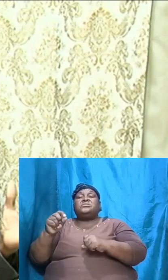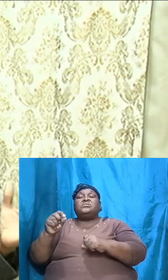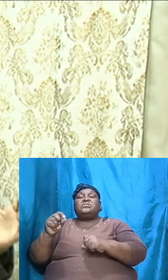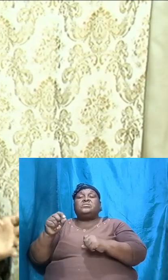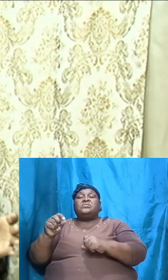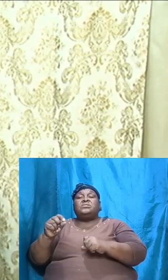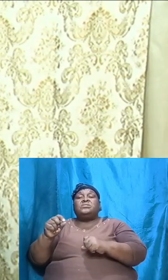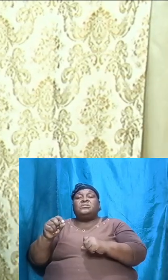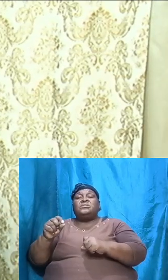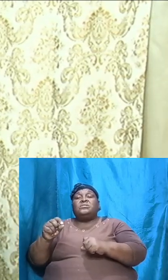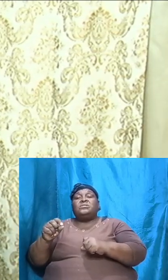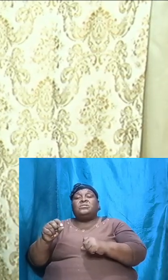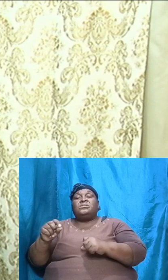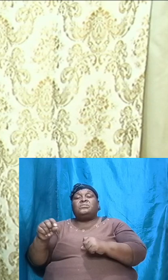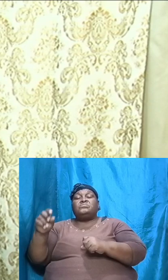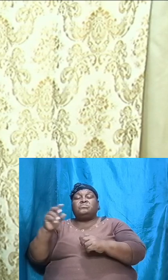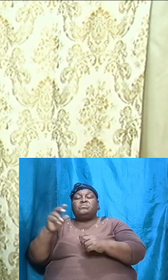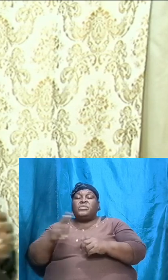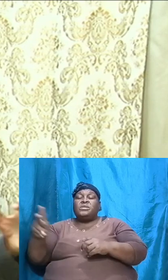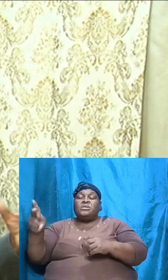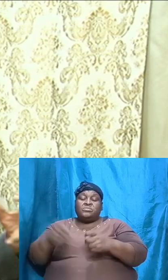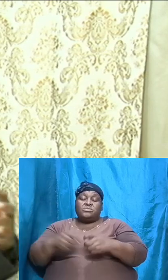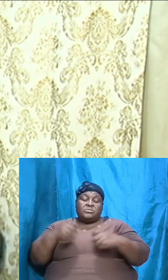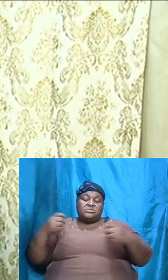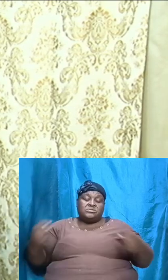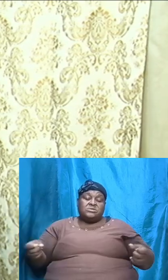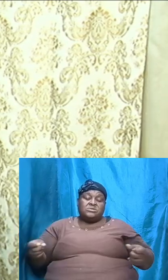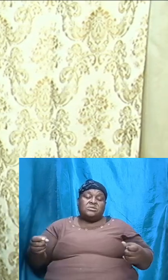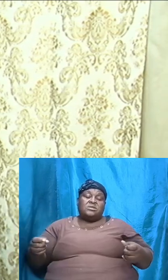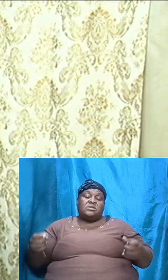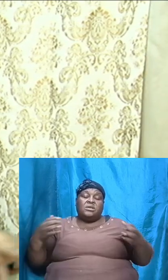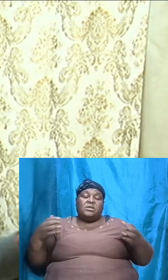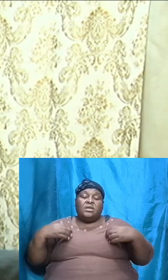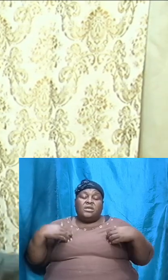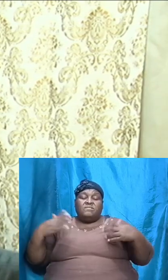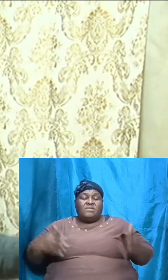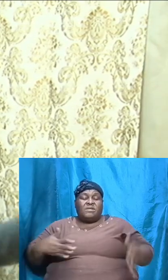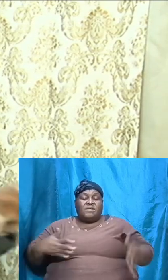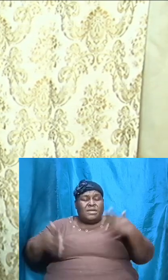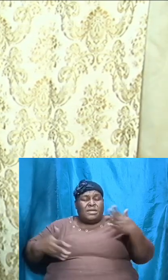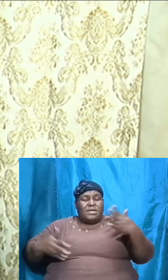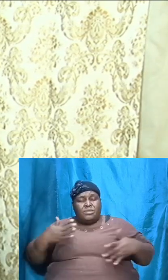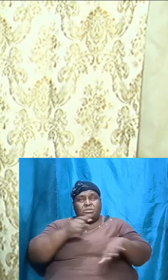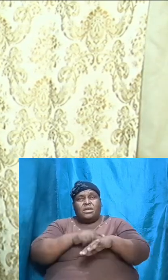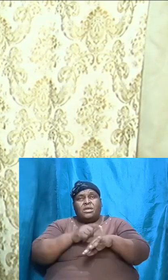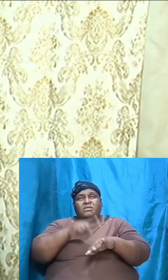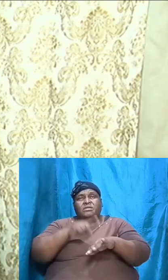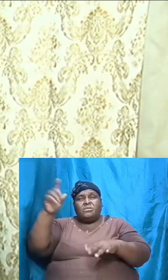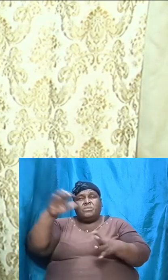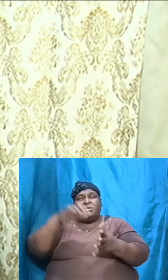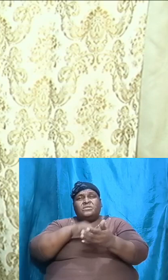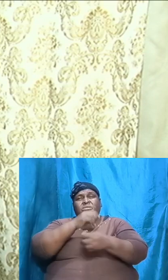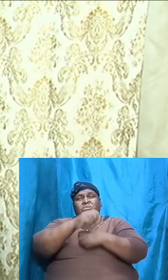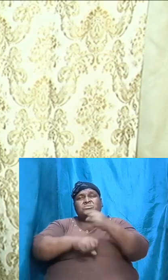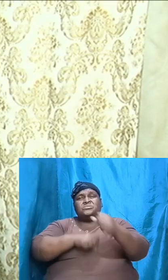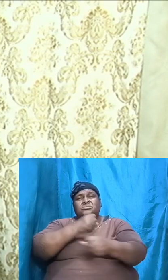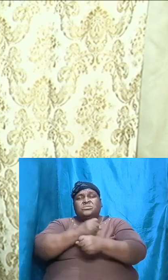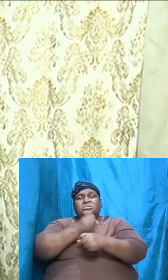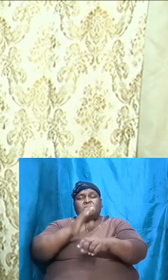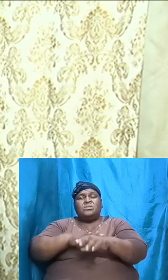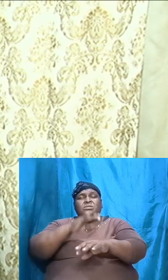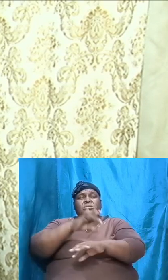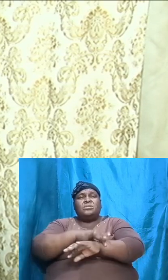sin period and we are going to have a grand time here on earth for a thousand years and thereafter